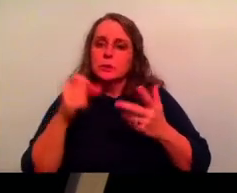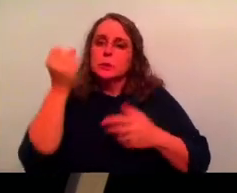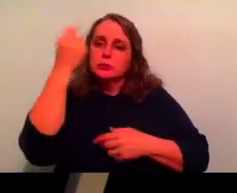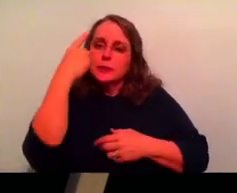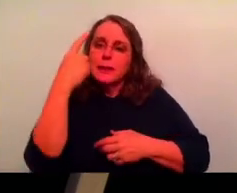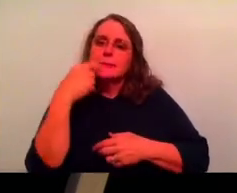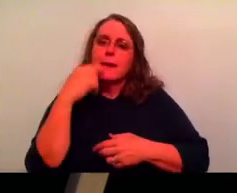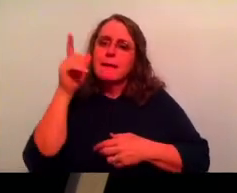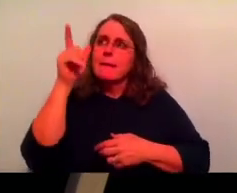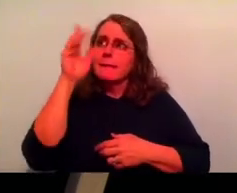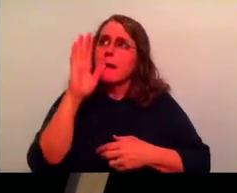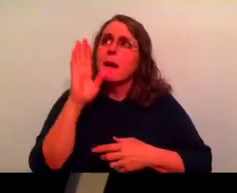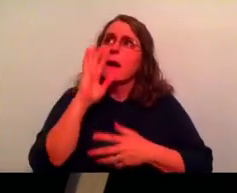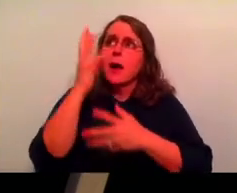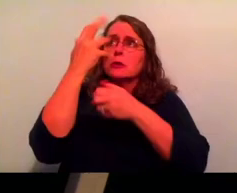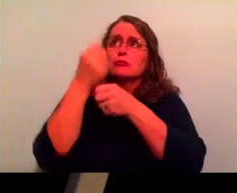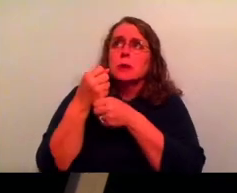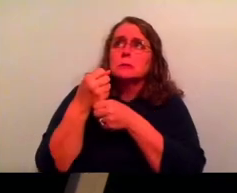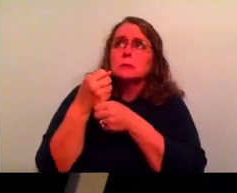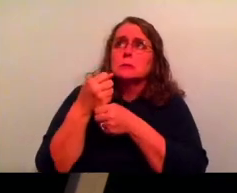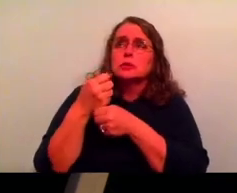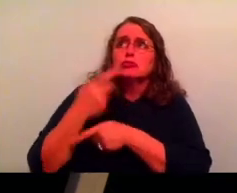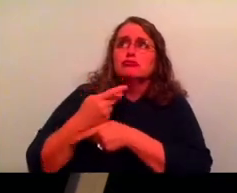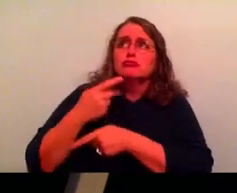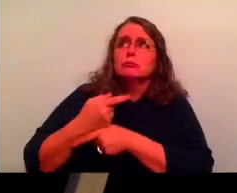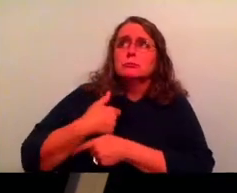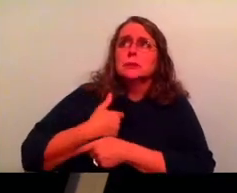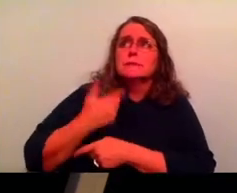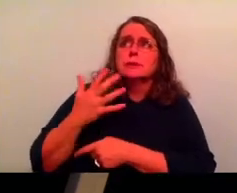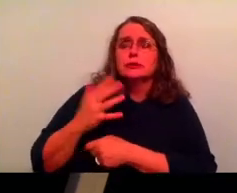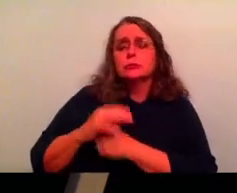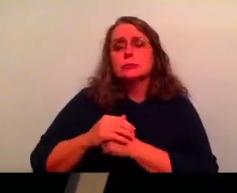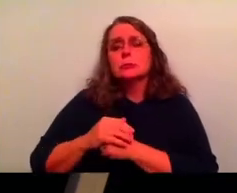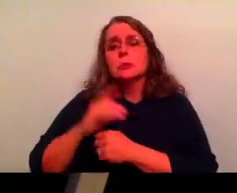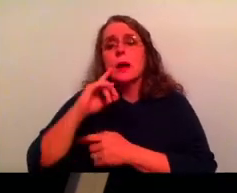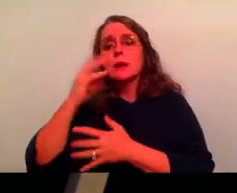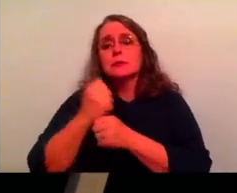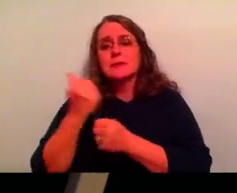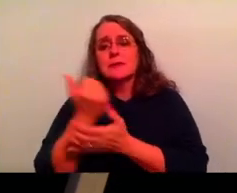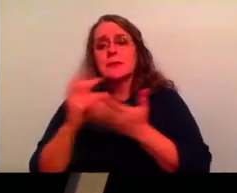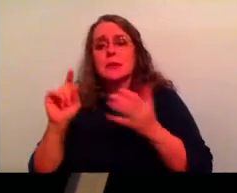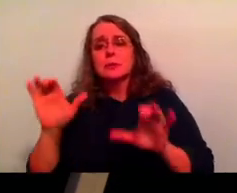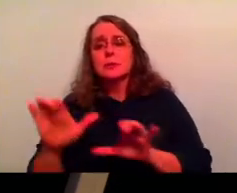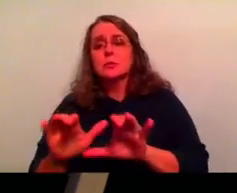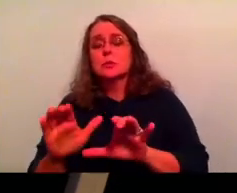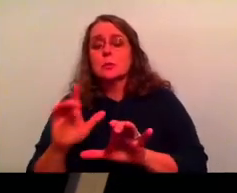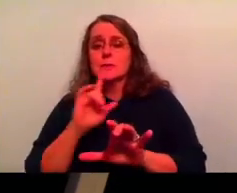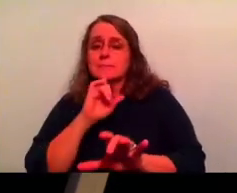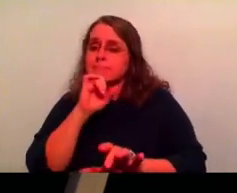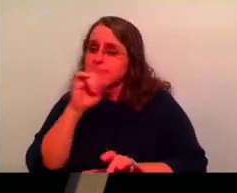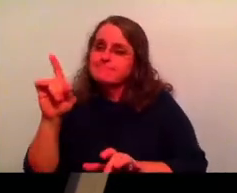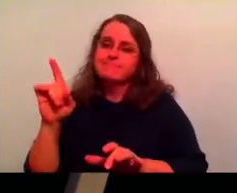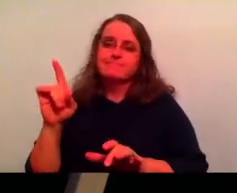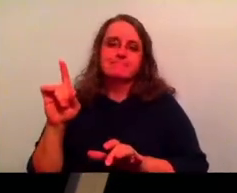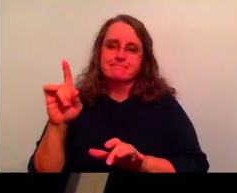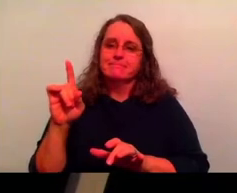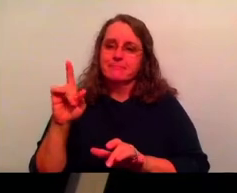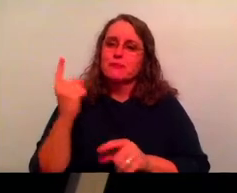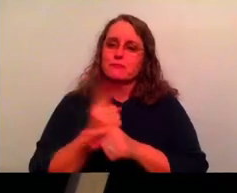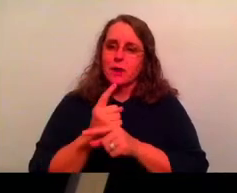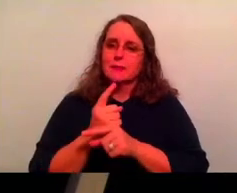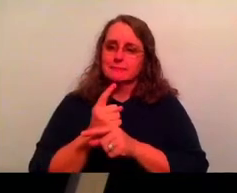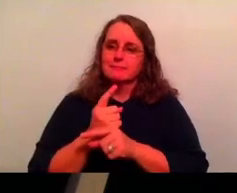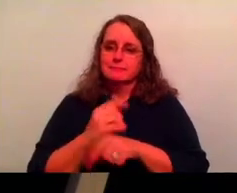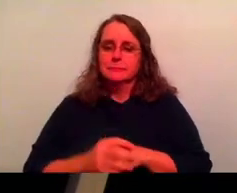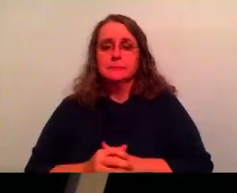Hey God, I'm going to trust that you've got me. I'm going to trust that what you're about to do is the absolute way. know, you know, the, the, the moment, uh,